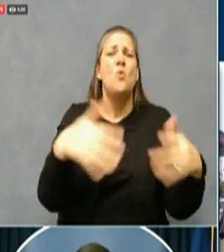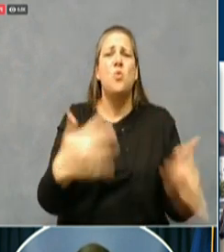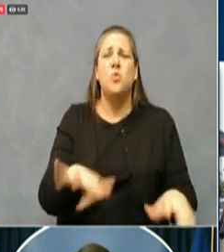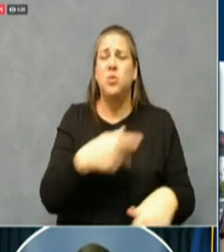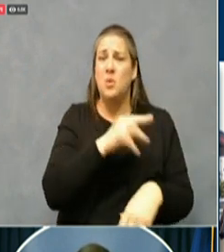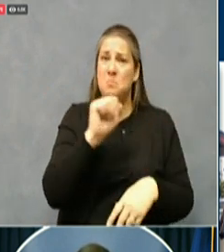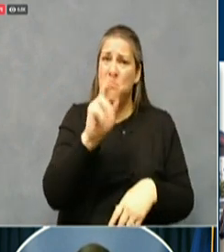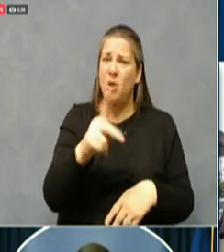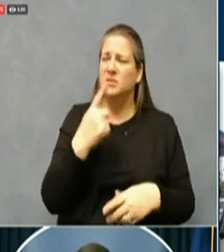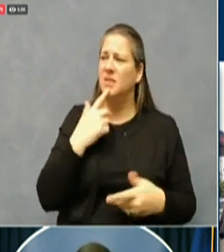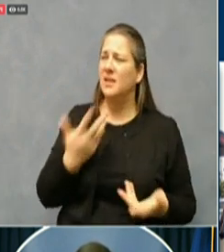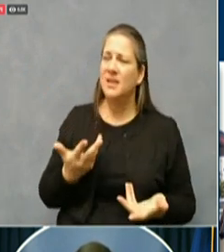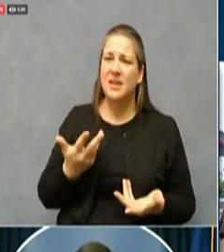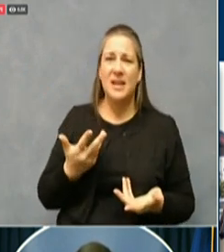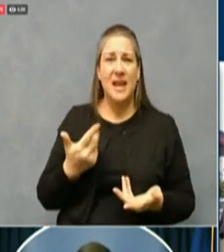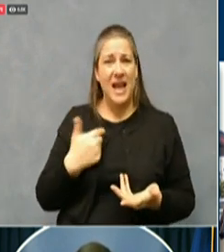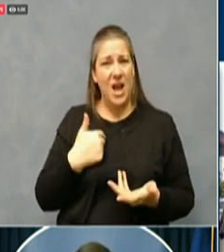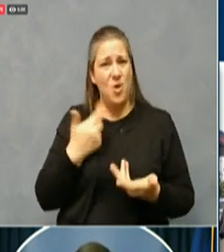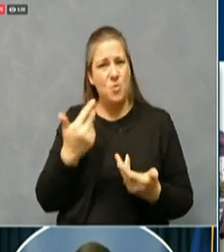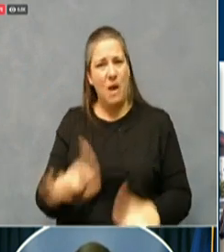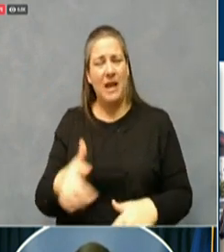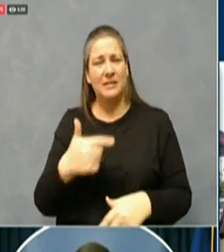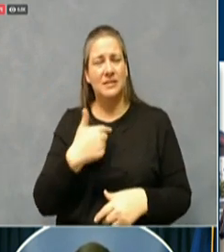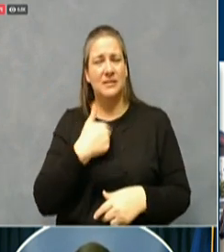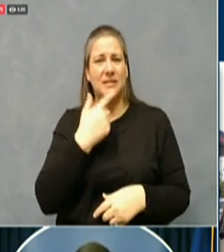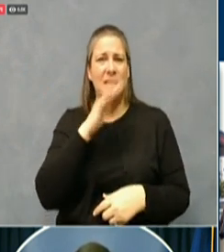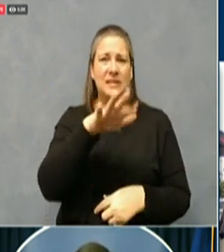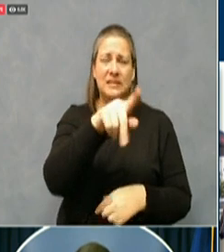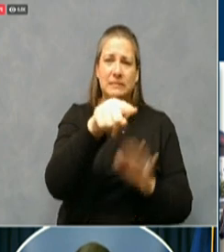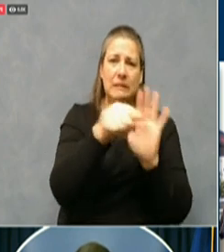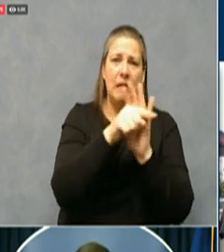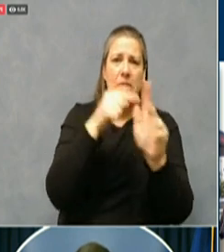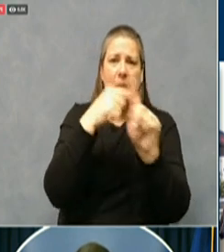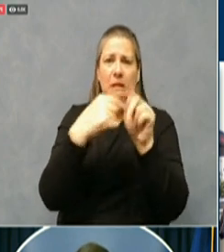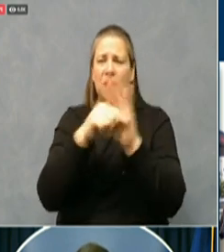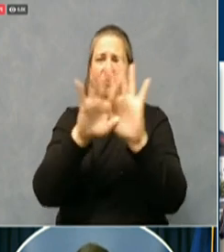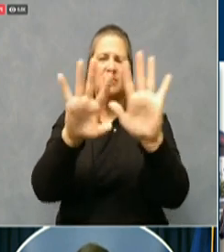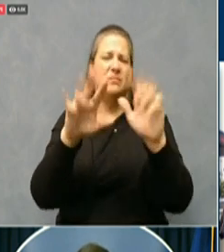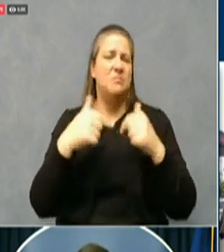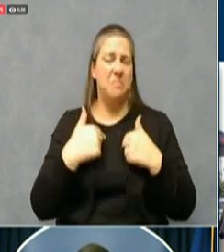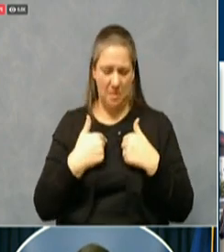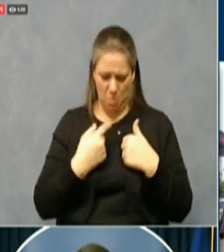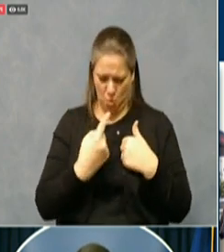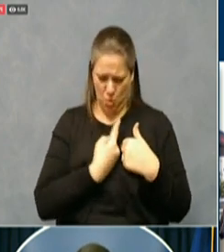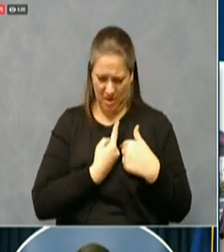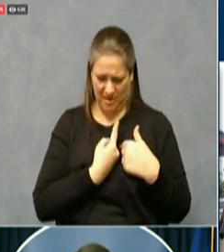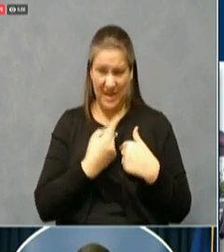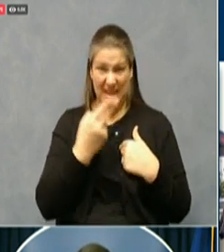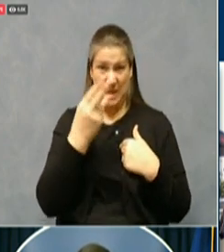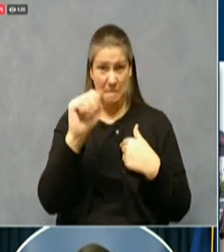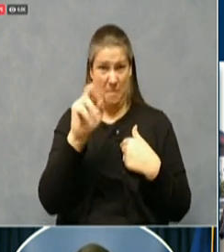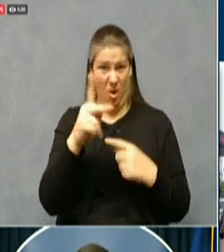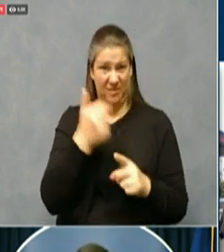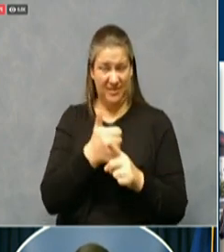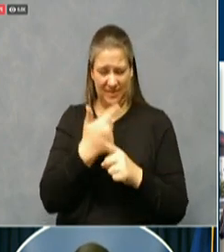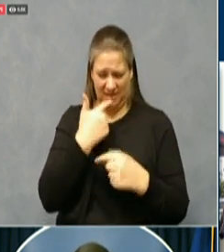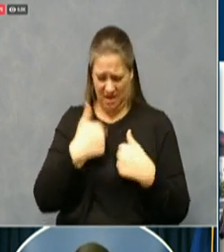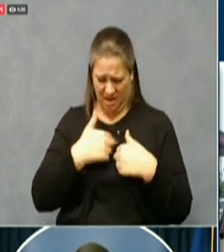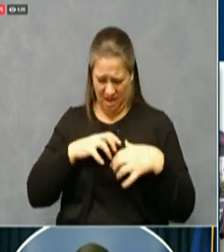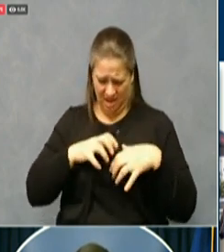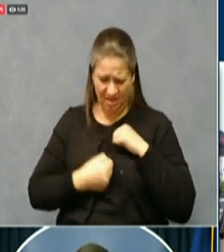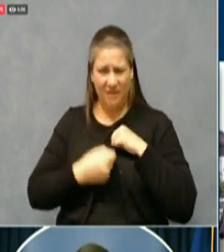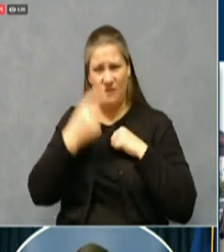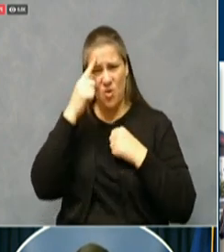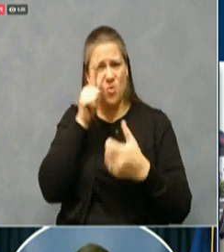shouldn't do because he is only one of millions mourning a loft lost loved one to this virus. But he wanted to know his wife, Arethia